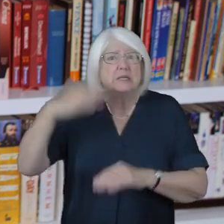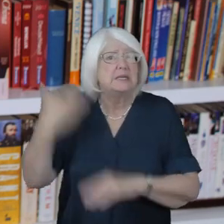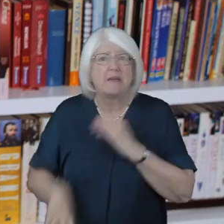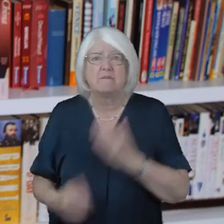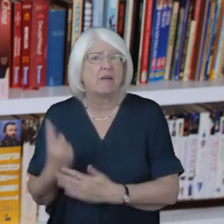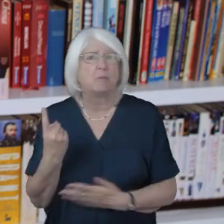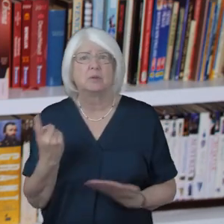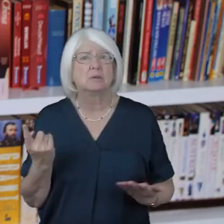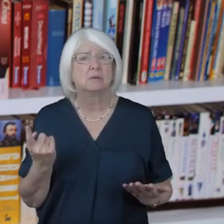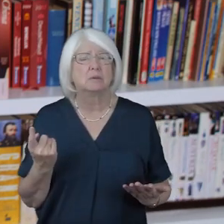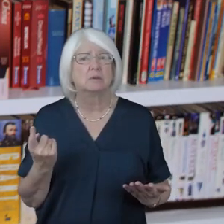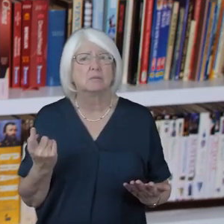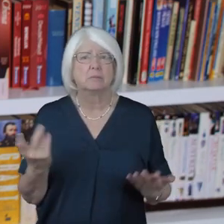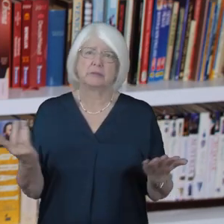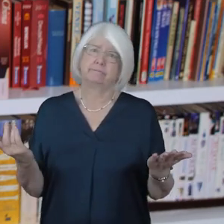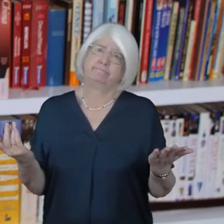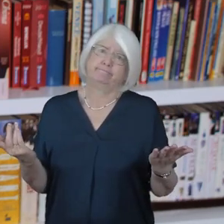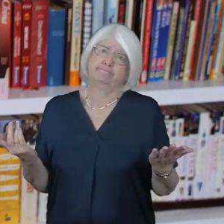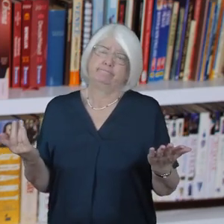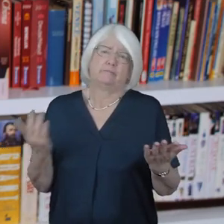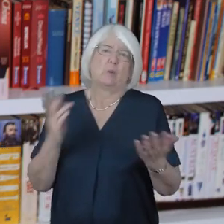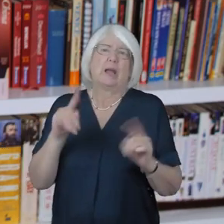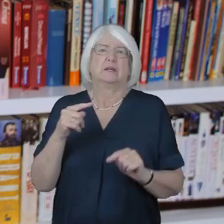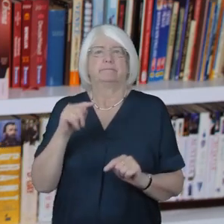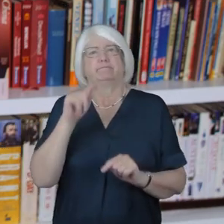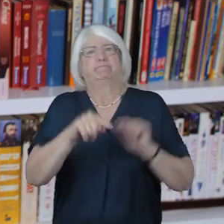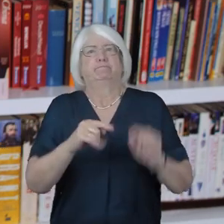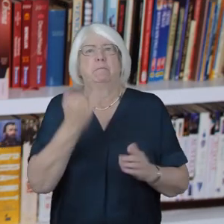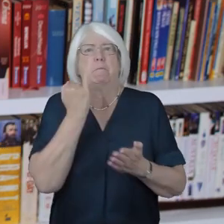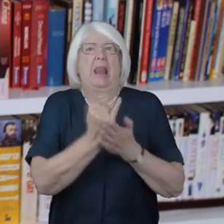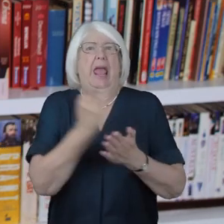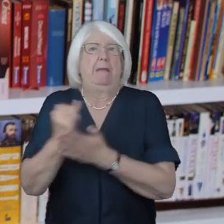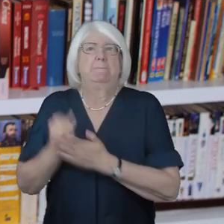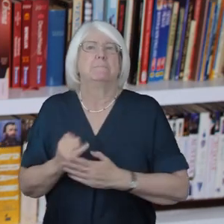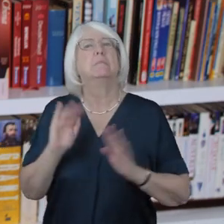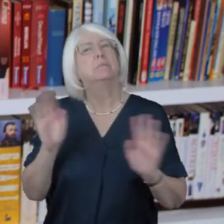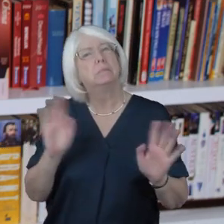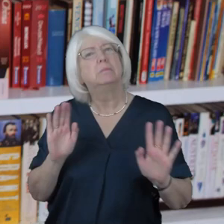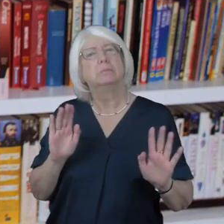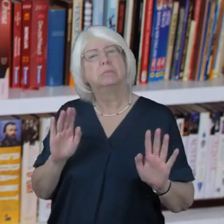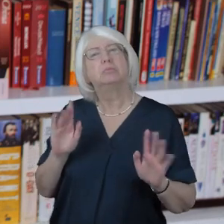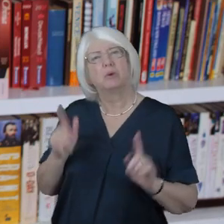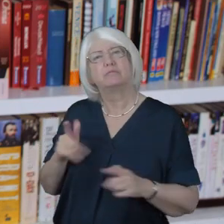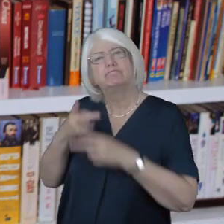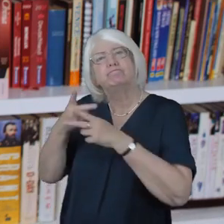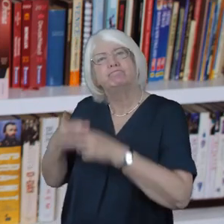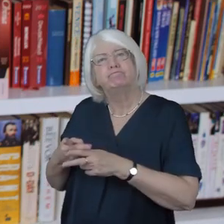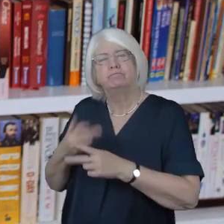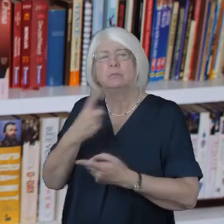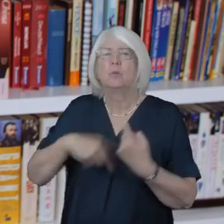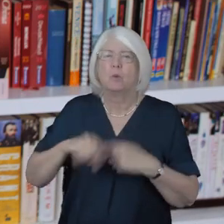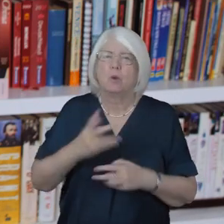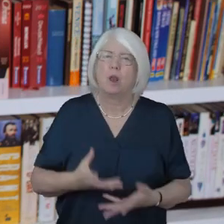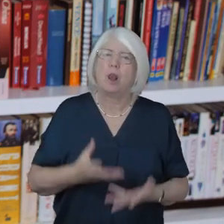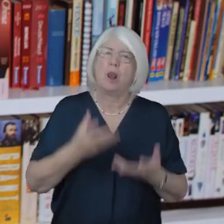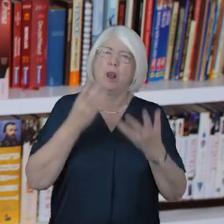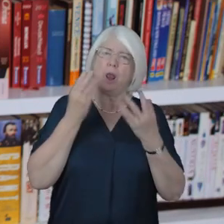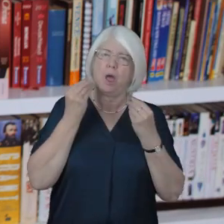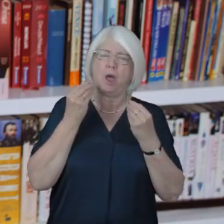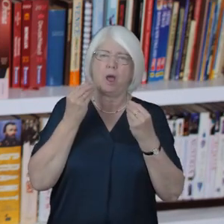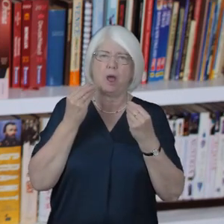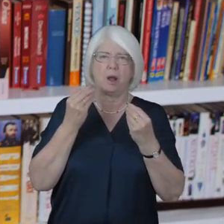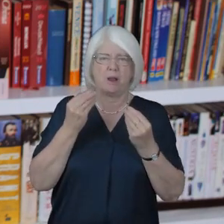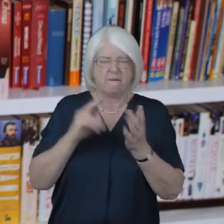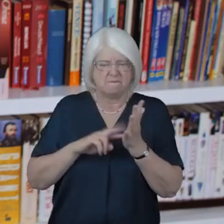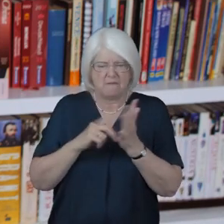but this is not the place to point the finger of blame we shall all learn to handle such a virus